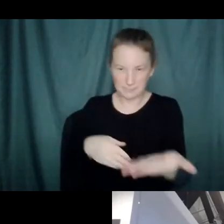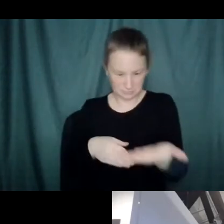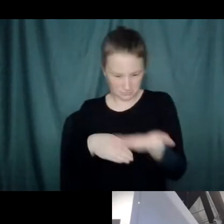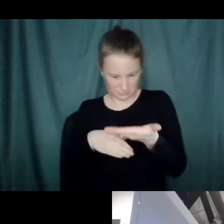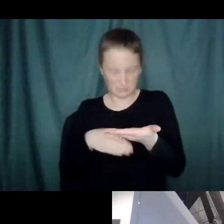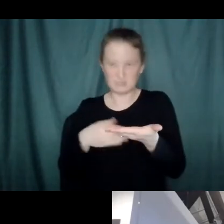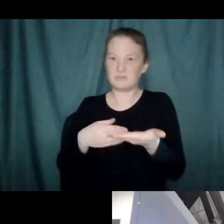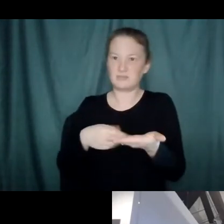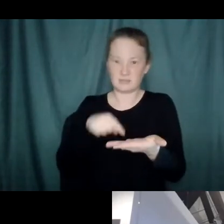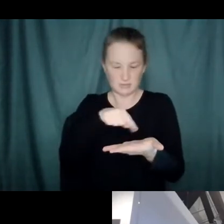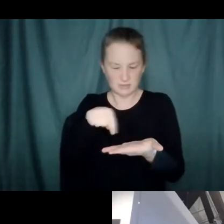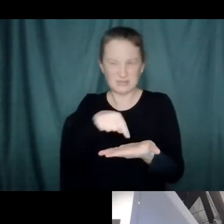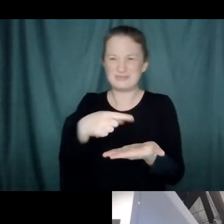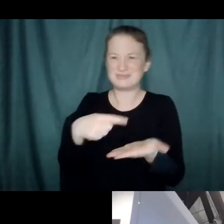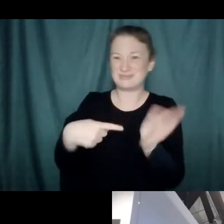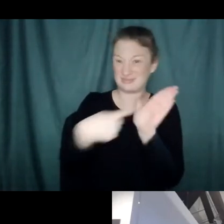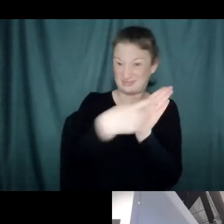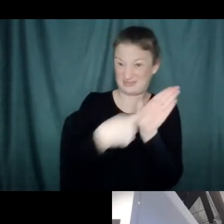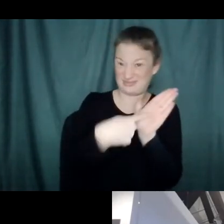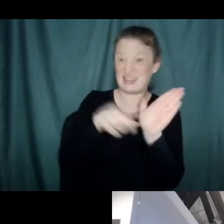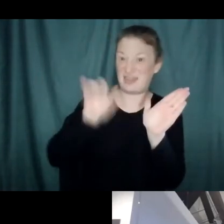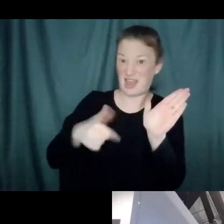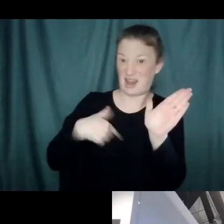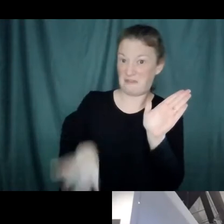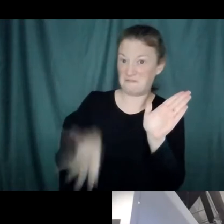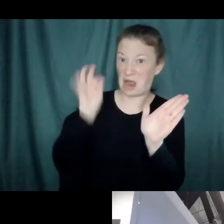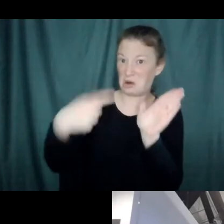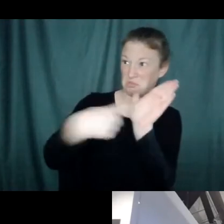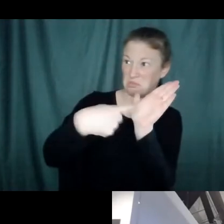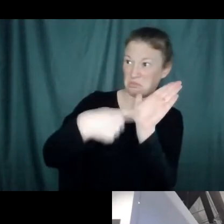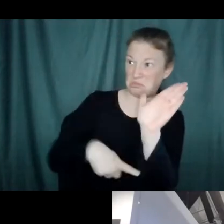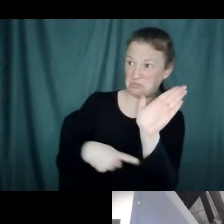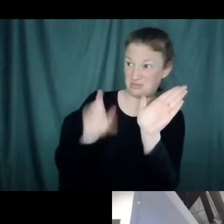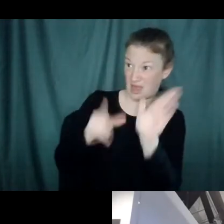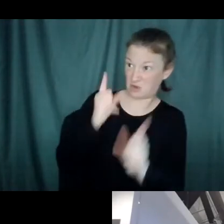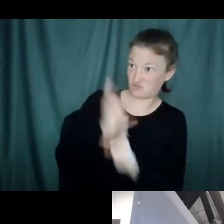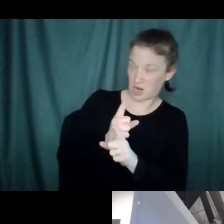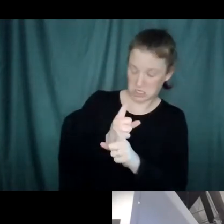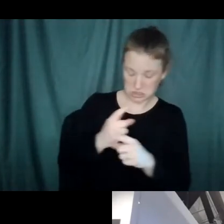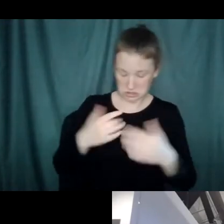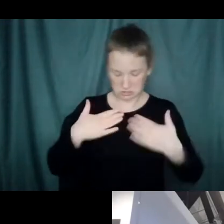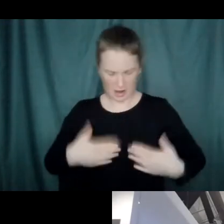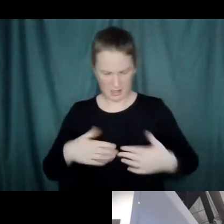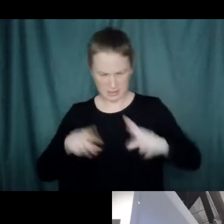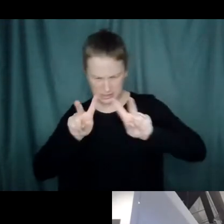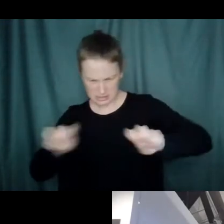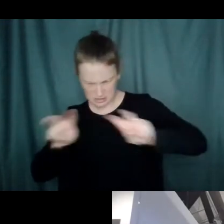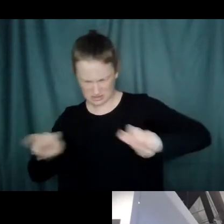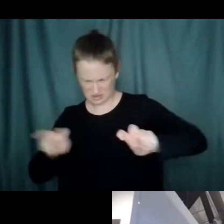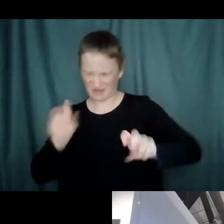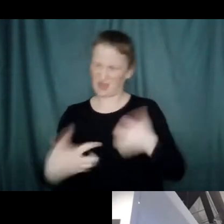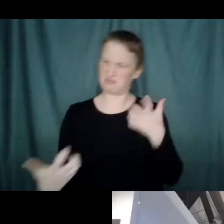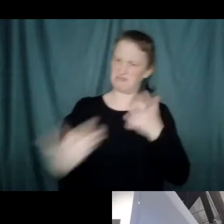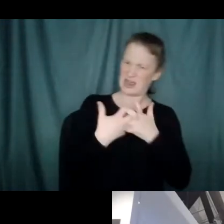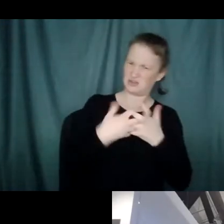basically saying, this is all the crud that I ate. Check in and see if it's us or not. Right. Because they